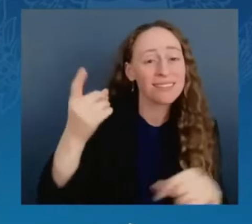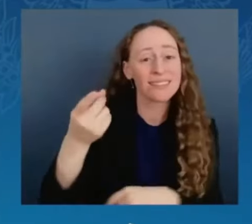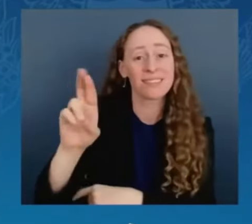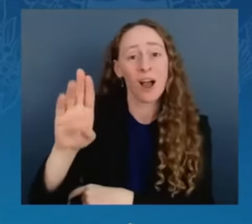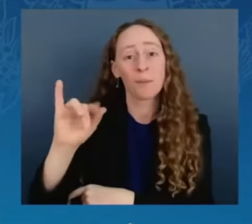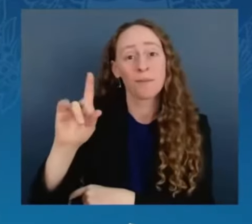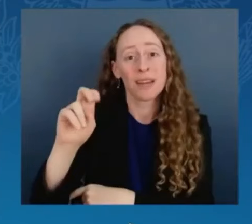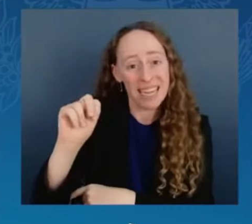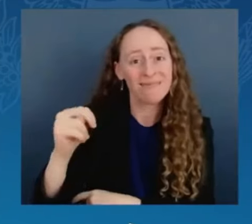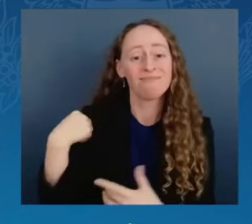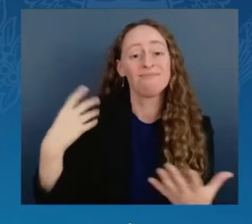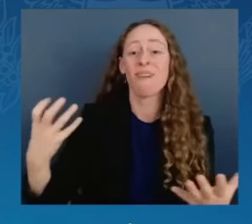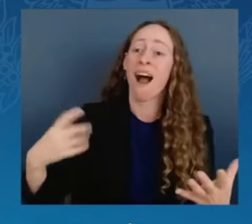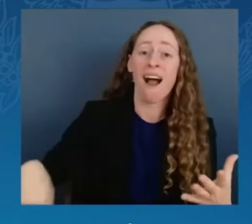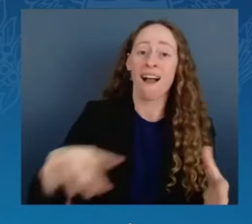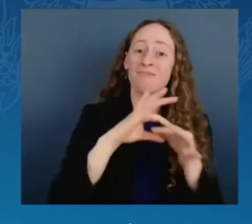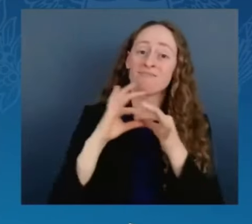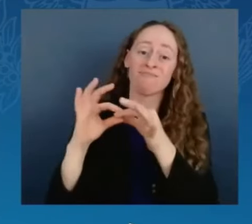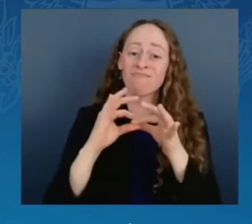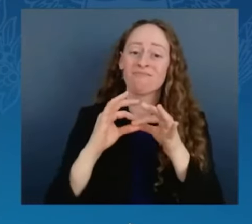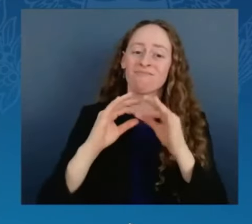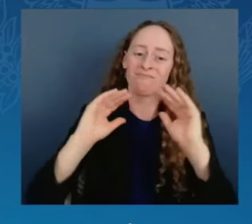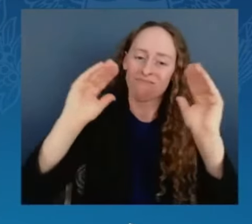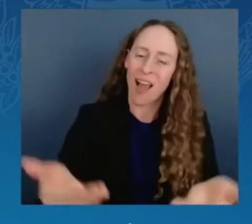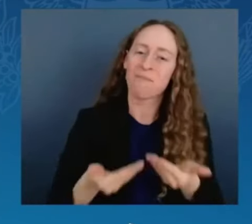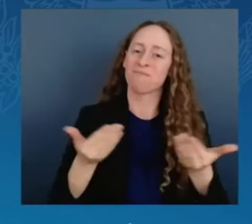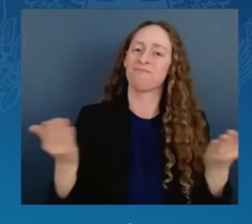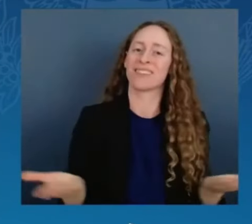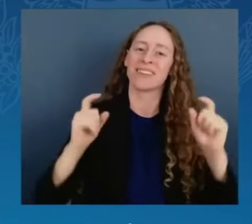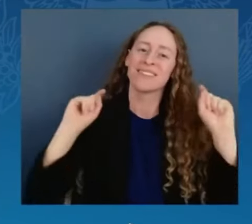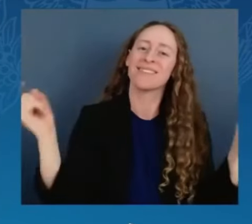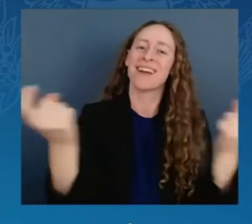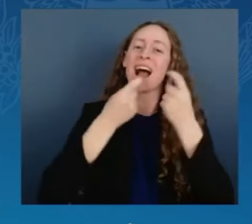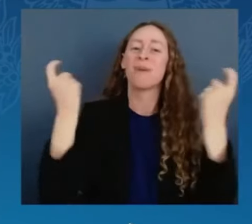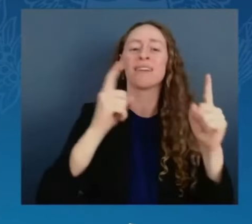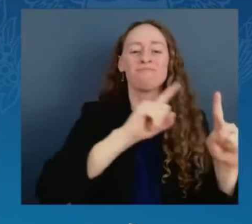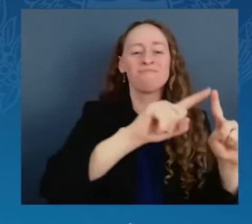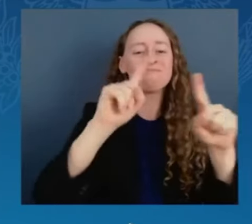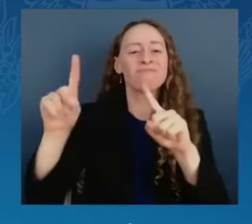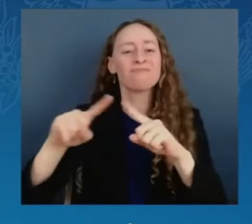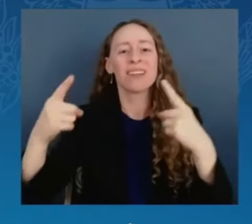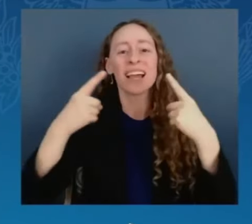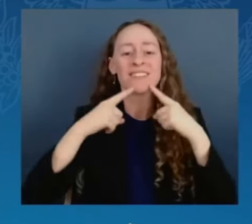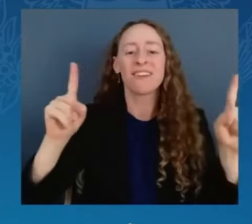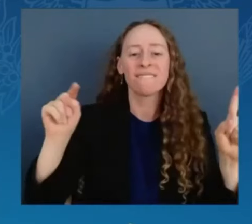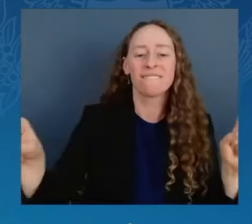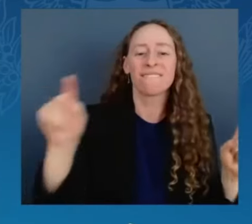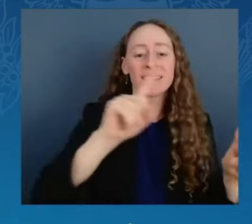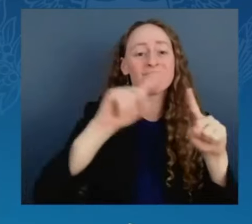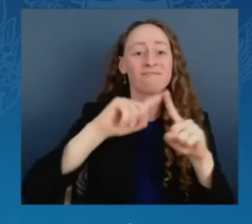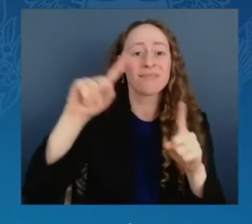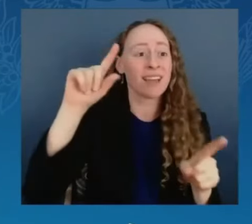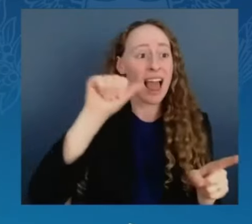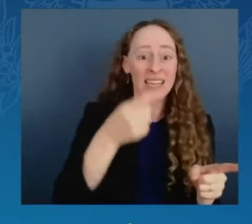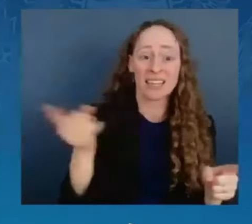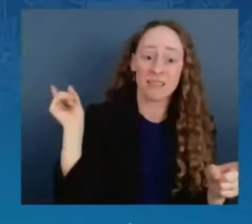of these great athletes. the United States. Every one of them is a national champion, a national champion.